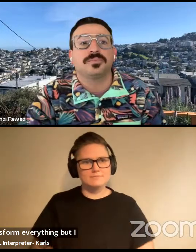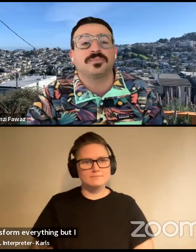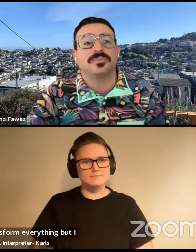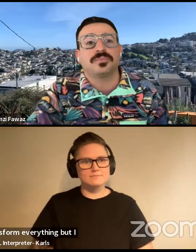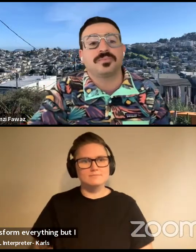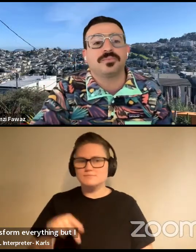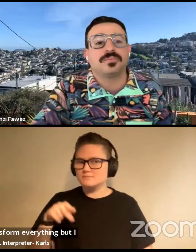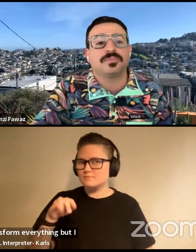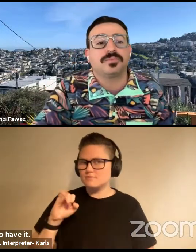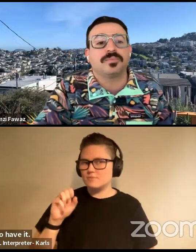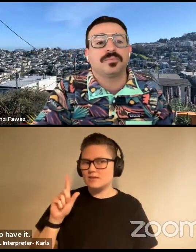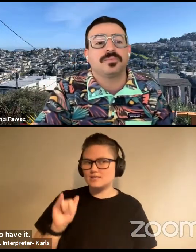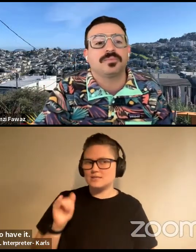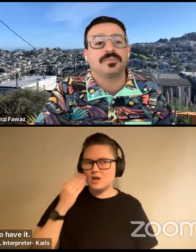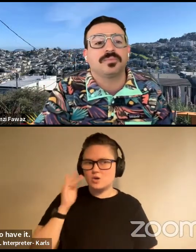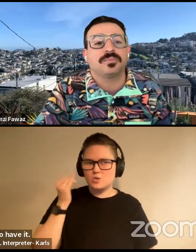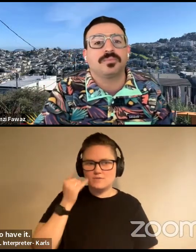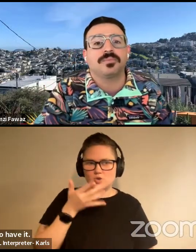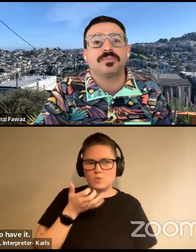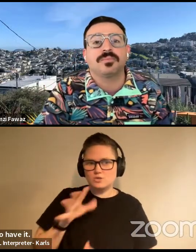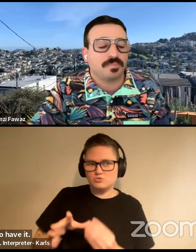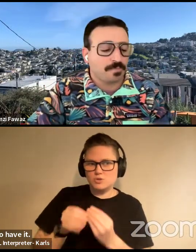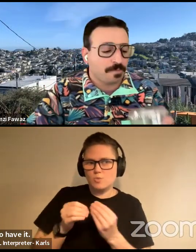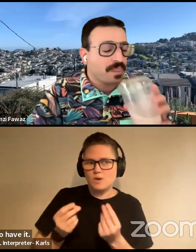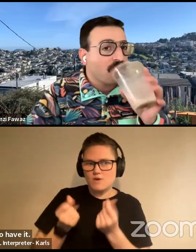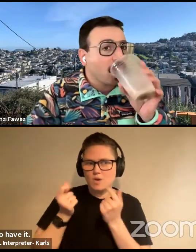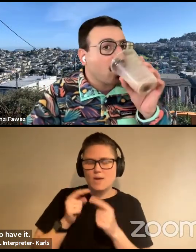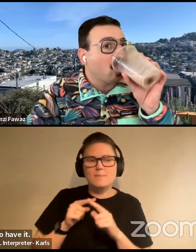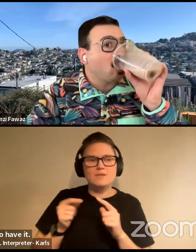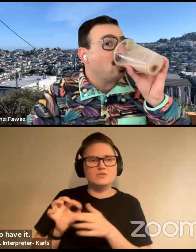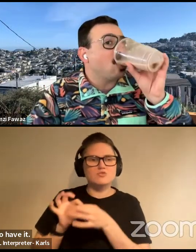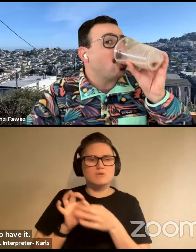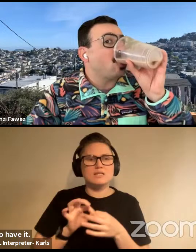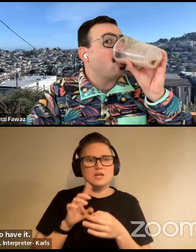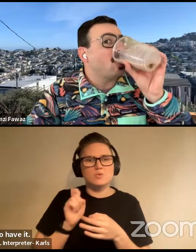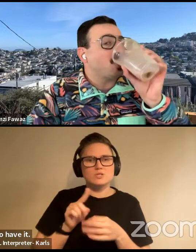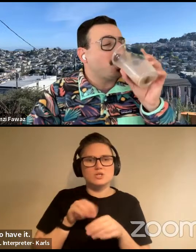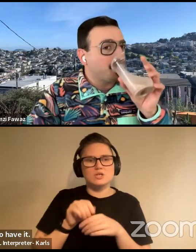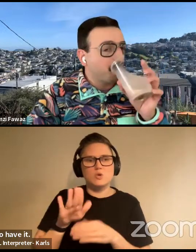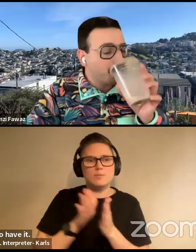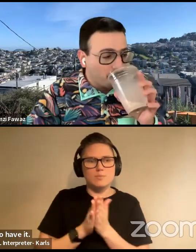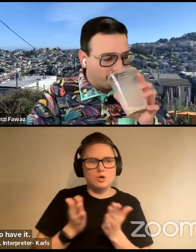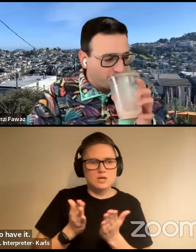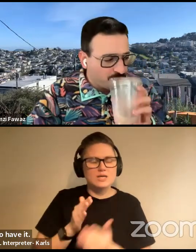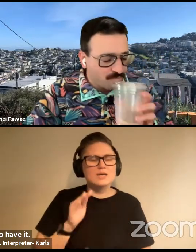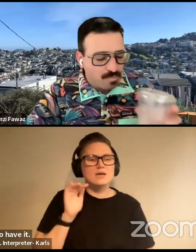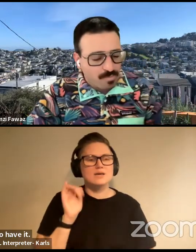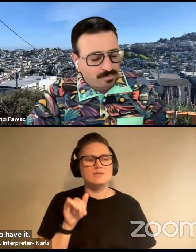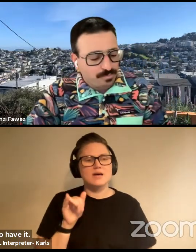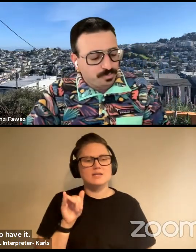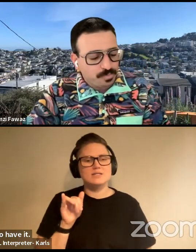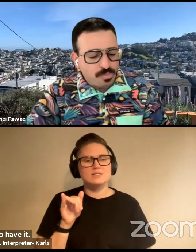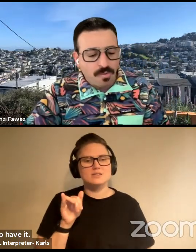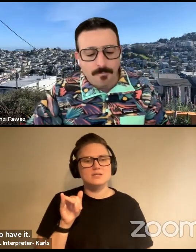Paisley, don't know if you want to jump in right away, but there's a related question in your book, and that is, there's a,